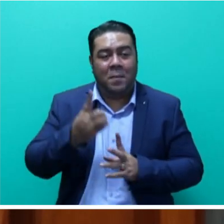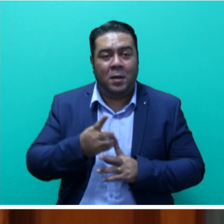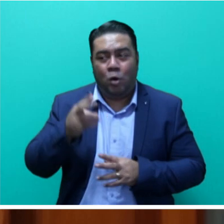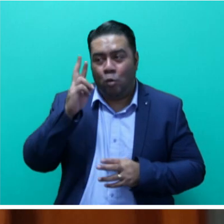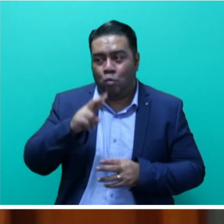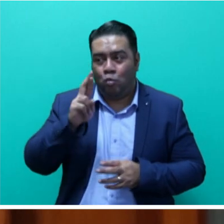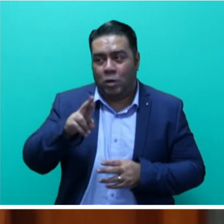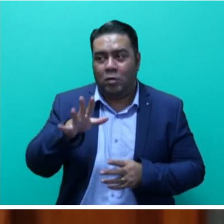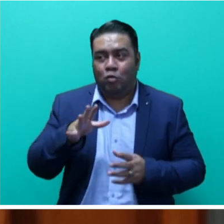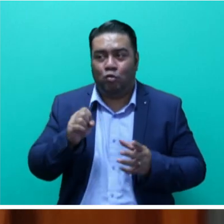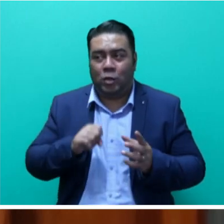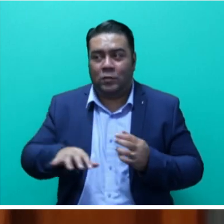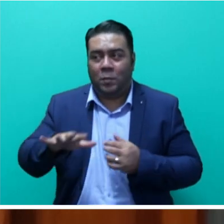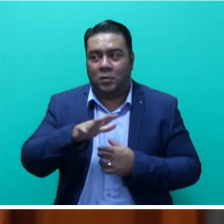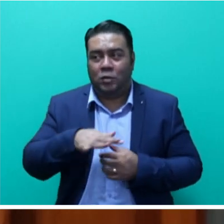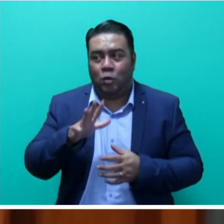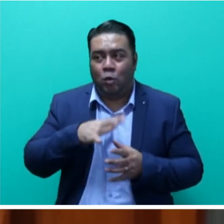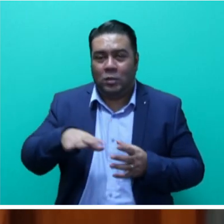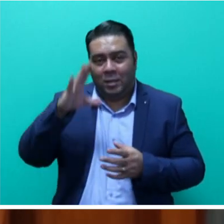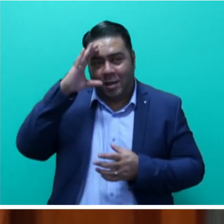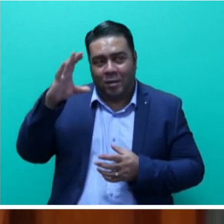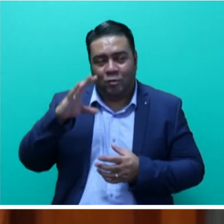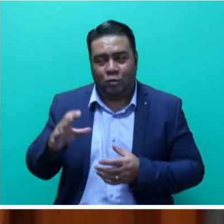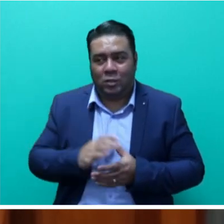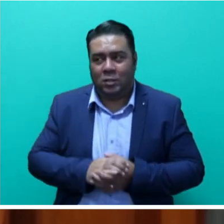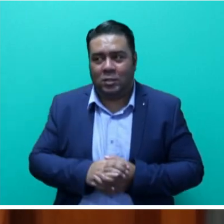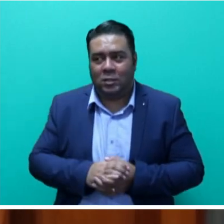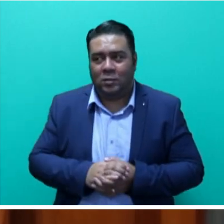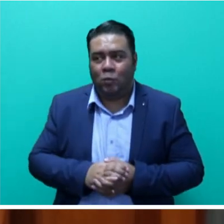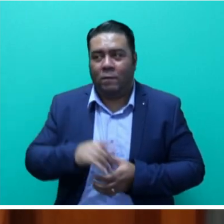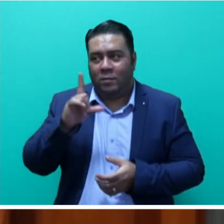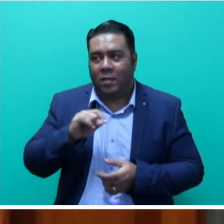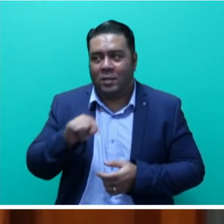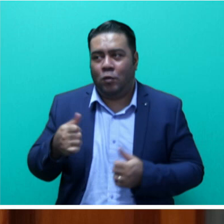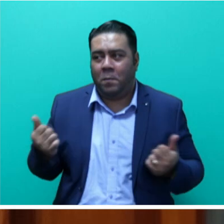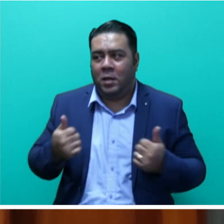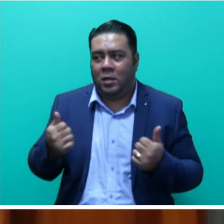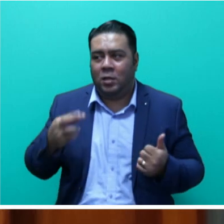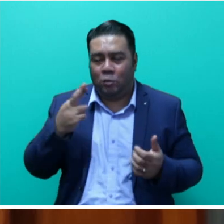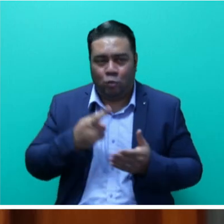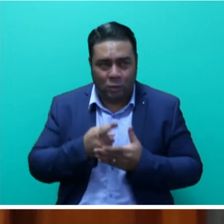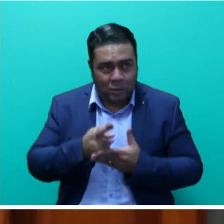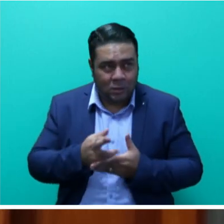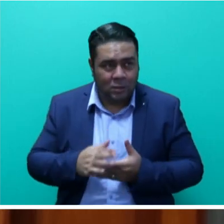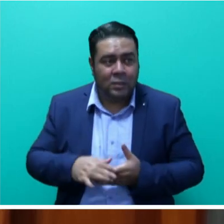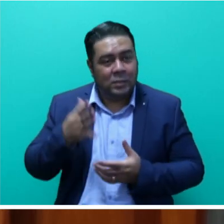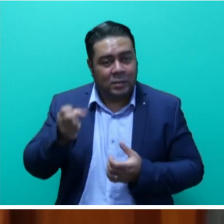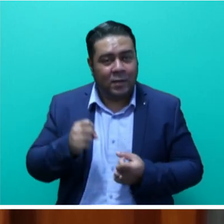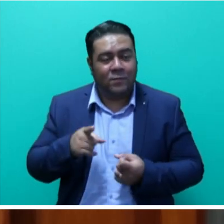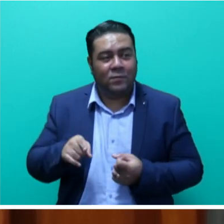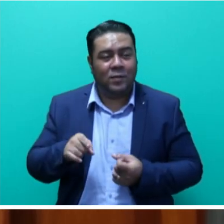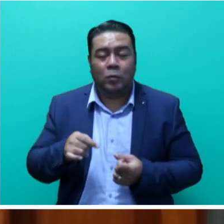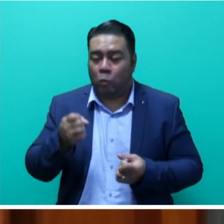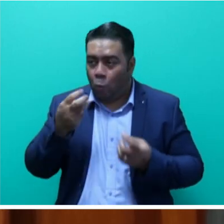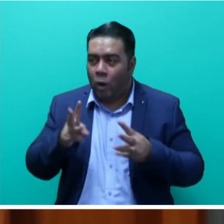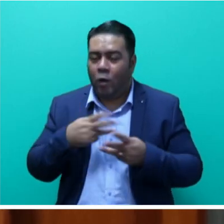across the country. We have done this, for many reasons, such as it actually suits our way